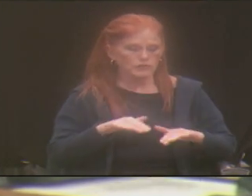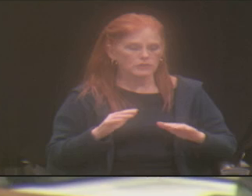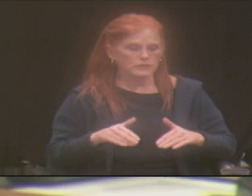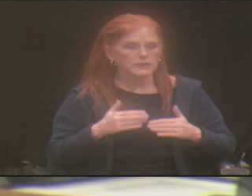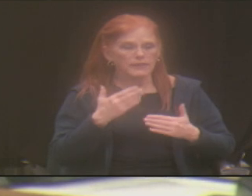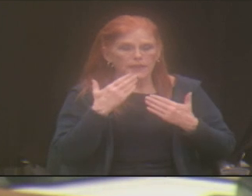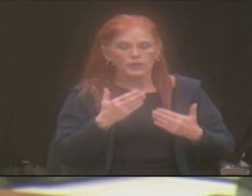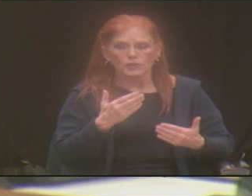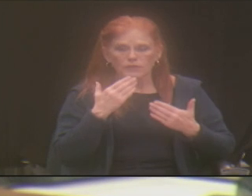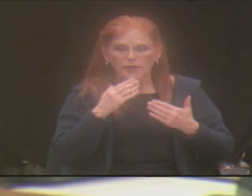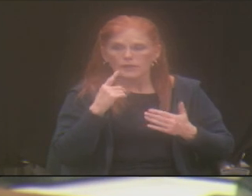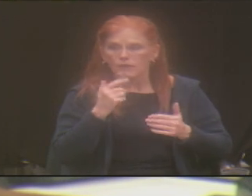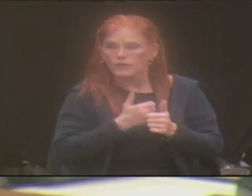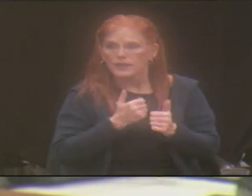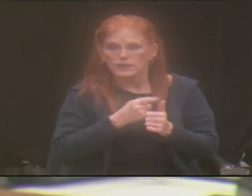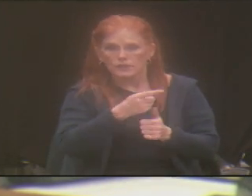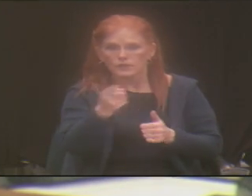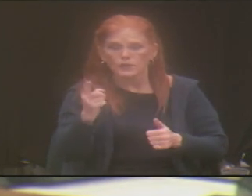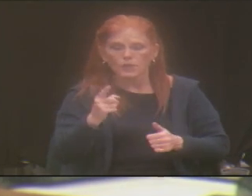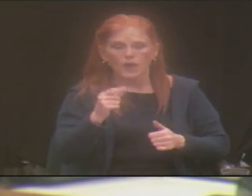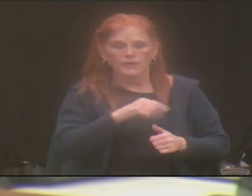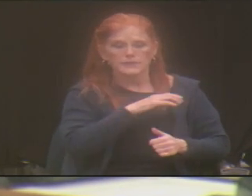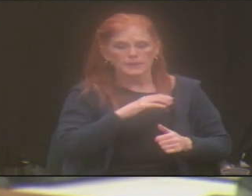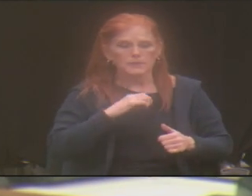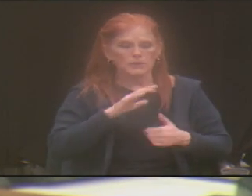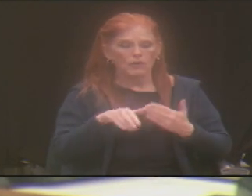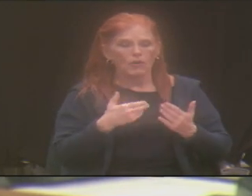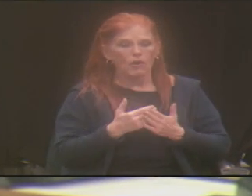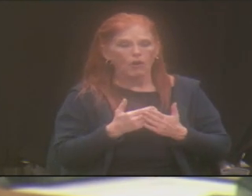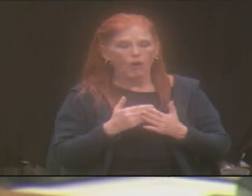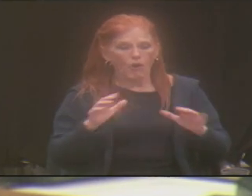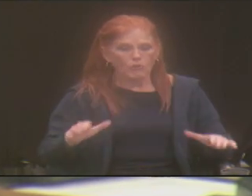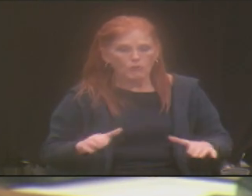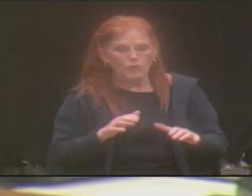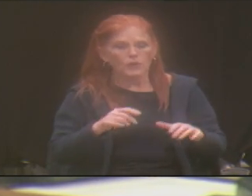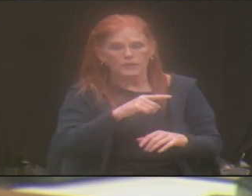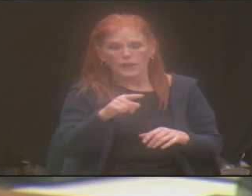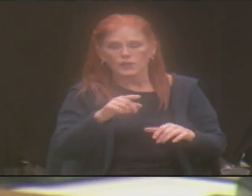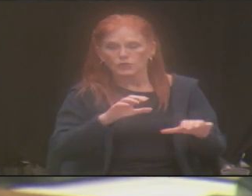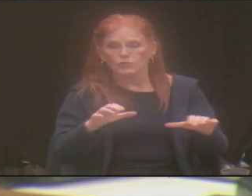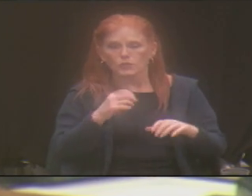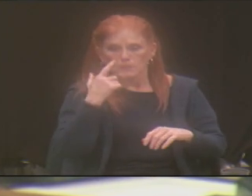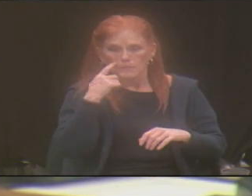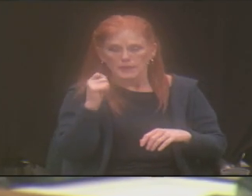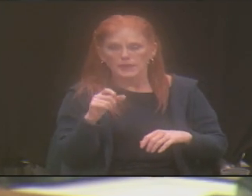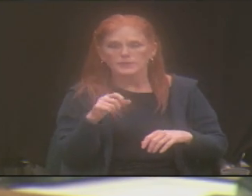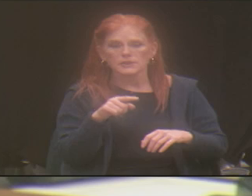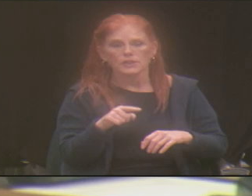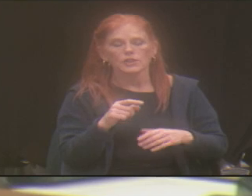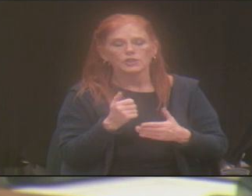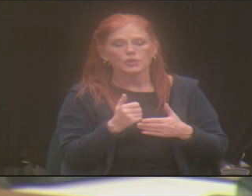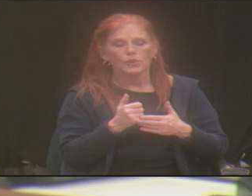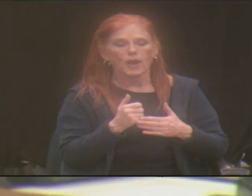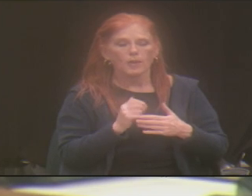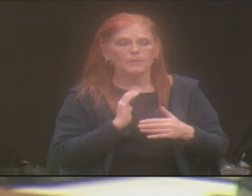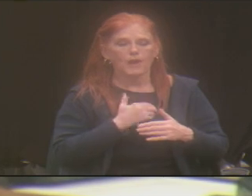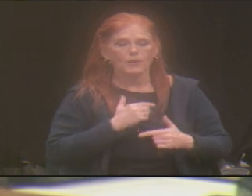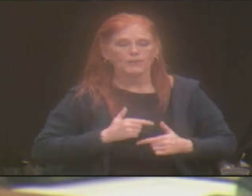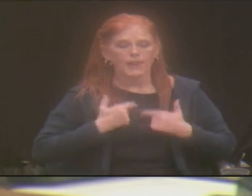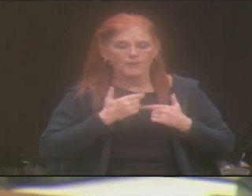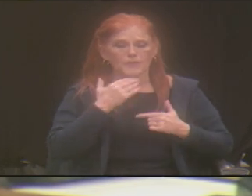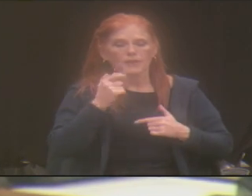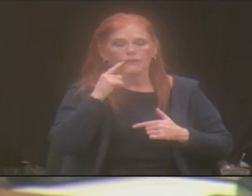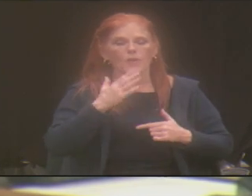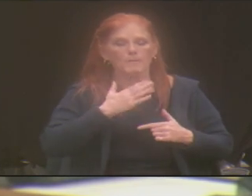Thank you for each of you on this commission and all the work that you do because you make life better for